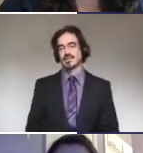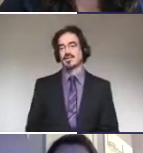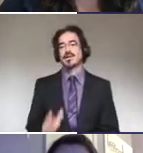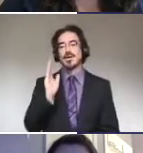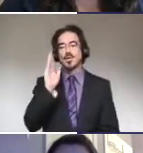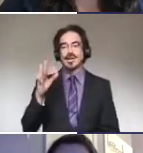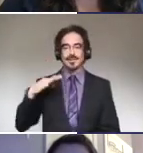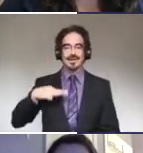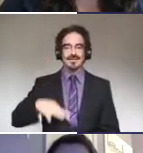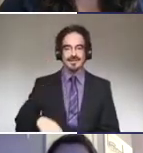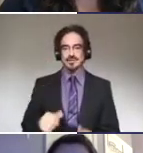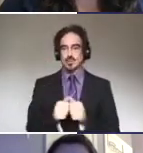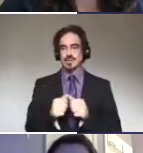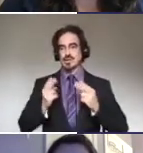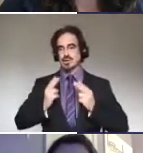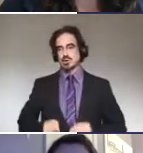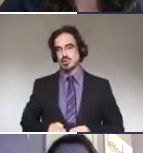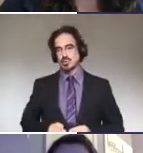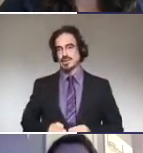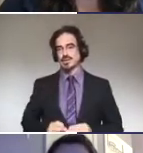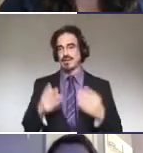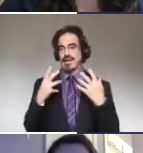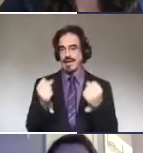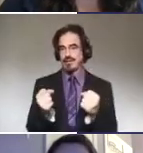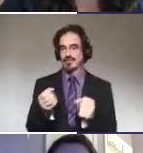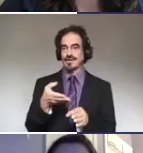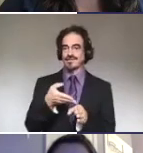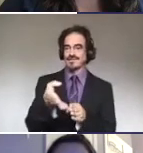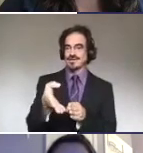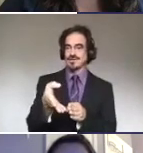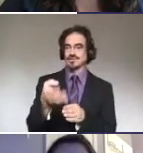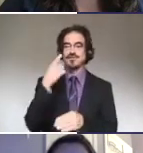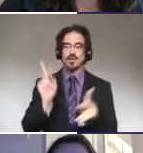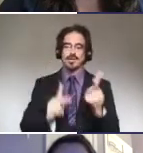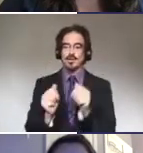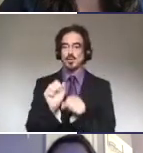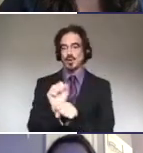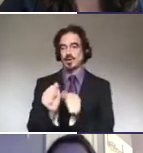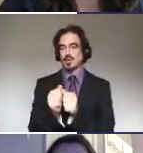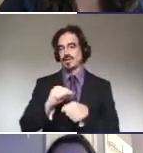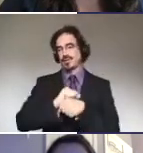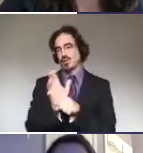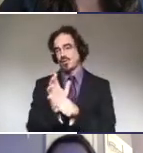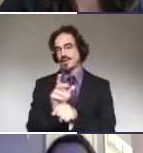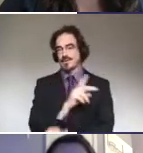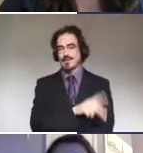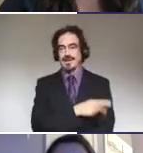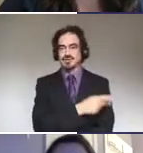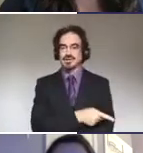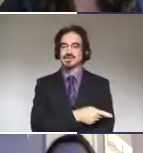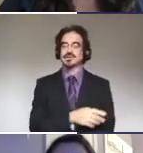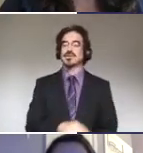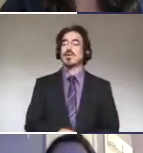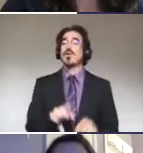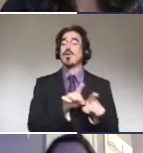in the human health field too, especially with those that are working with COVID patients. There are a lot of ways that people